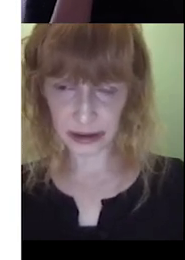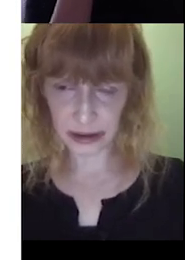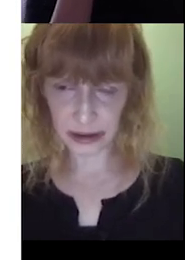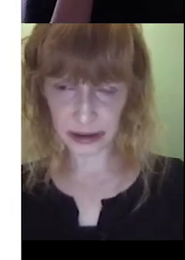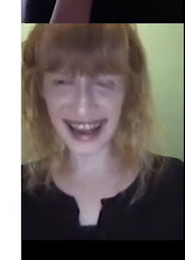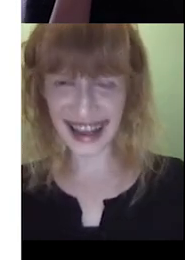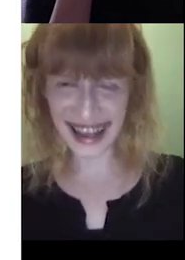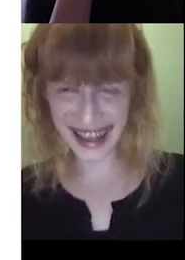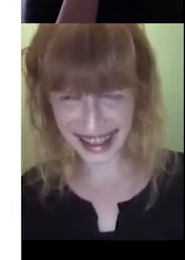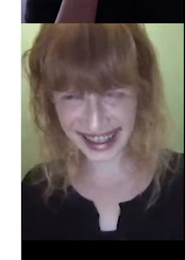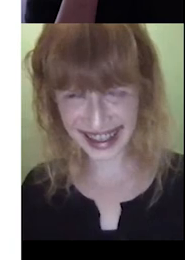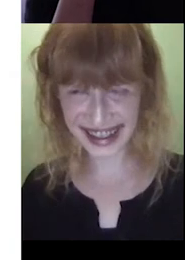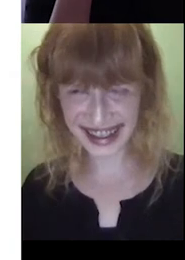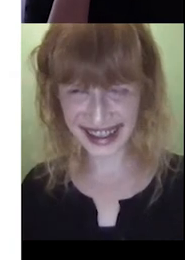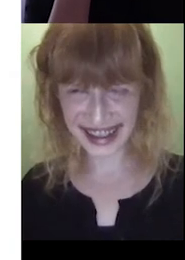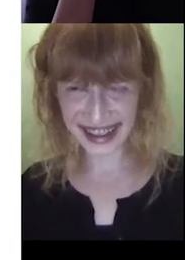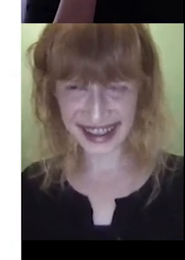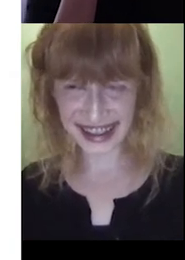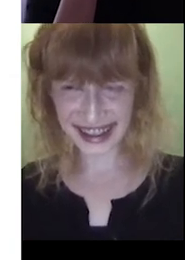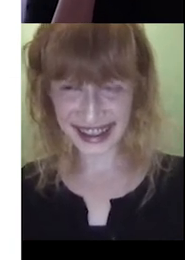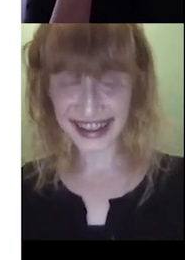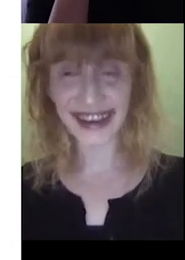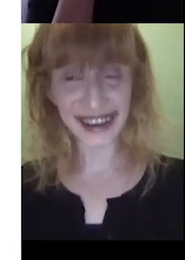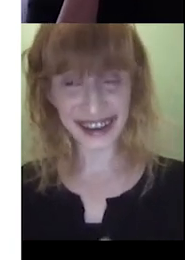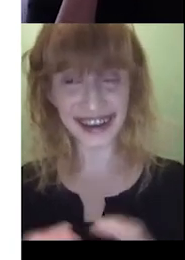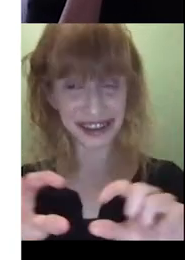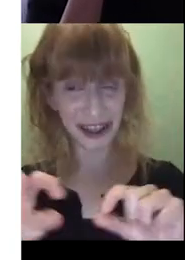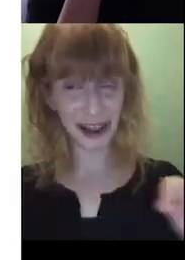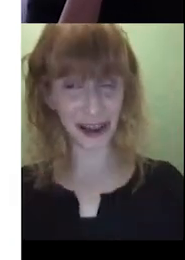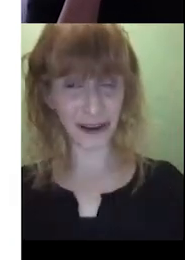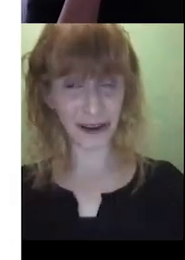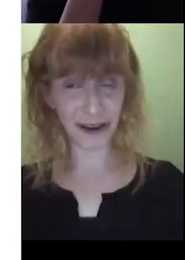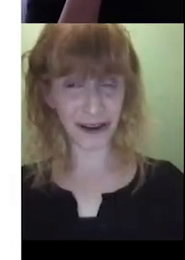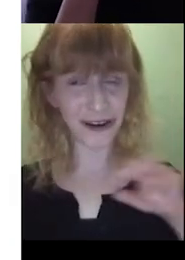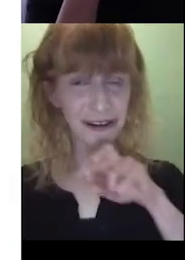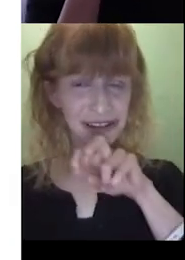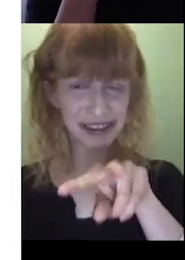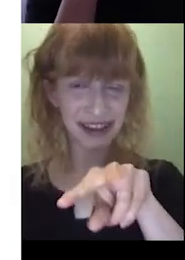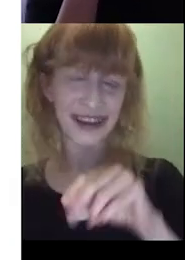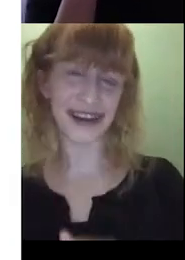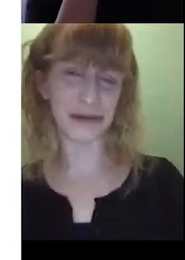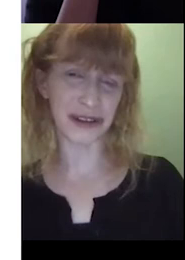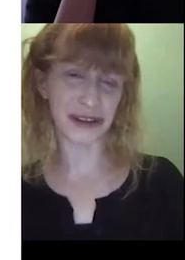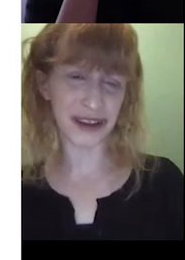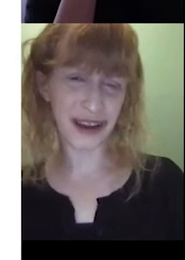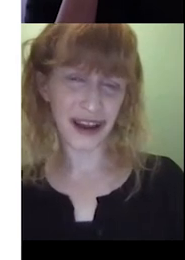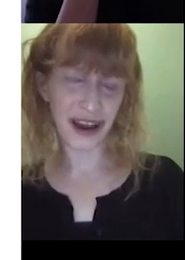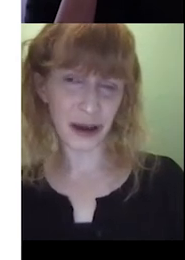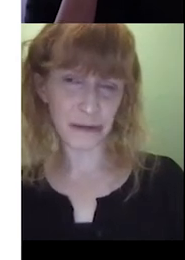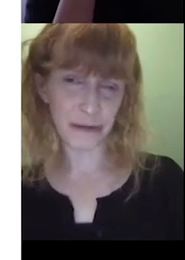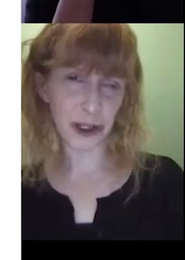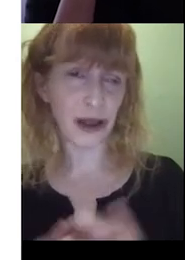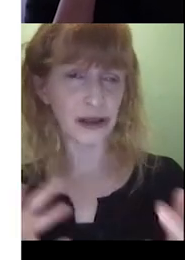good. The truck went fast too. Um, that's a long snake. Yeah, that's a long snake. Absolutely.